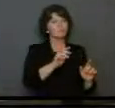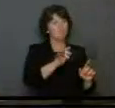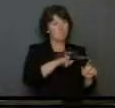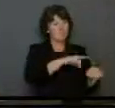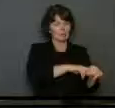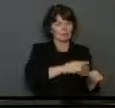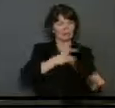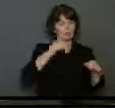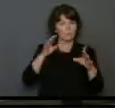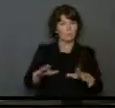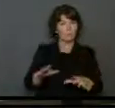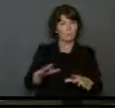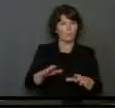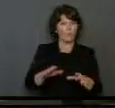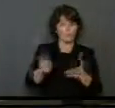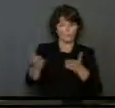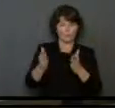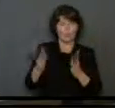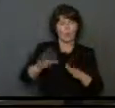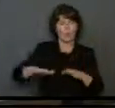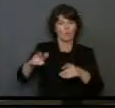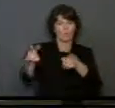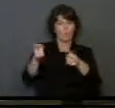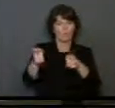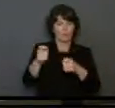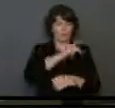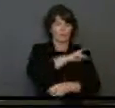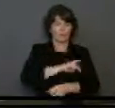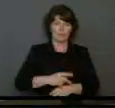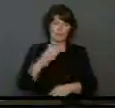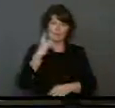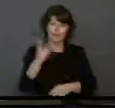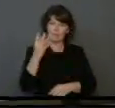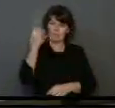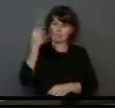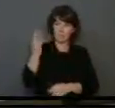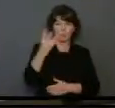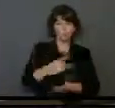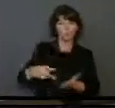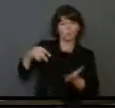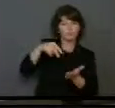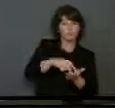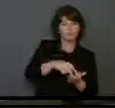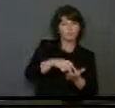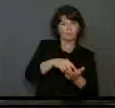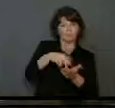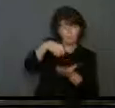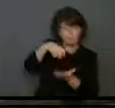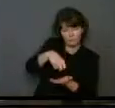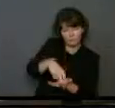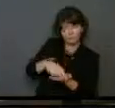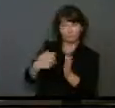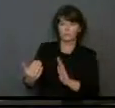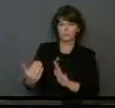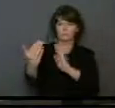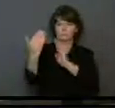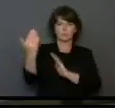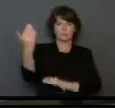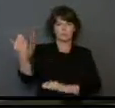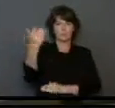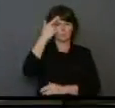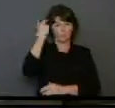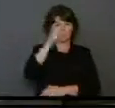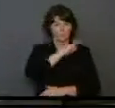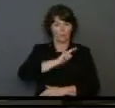to the servant of rulers, kings you will see you and rise up, princes will see and bow down, because of the